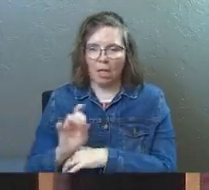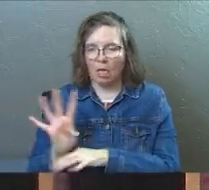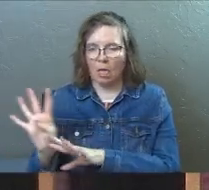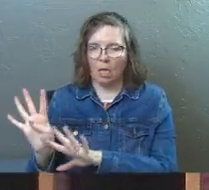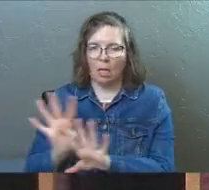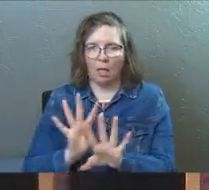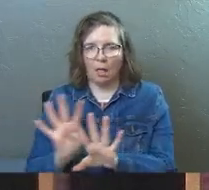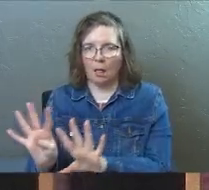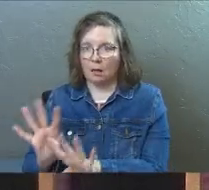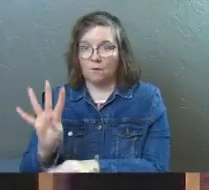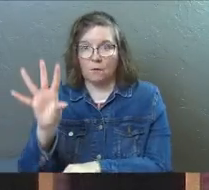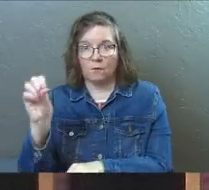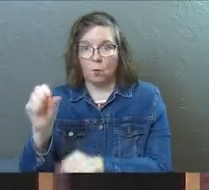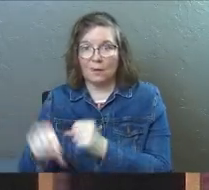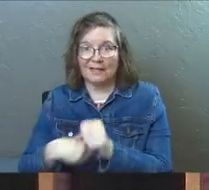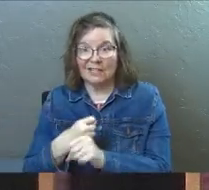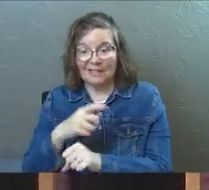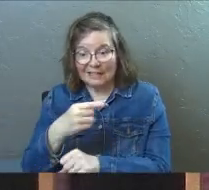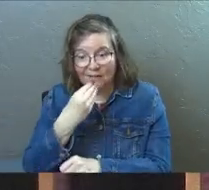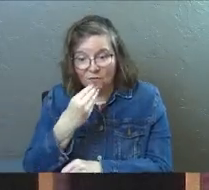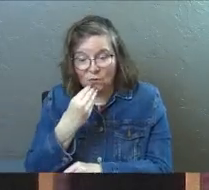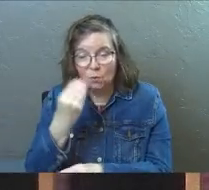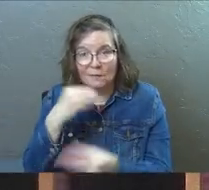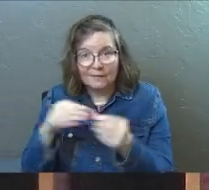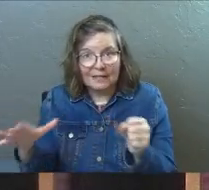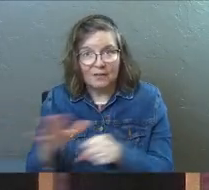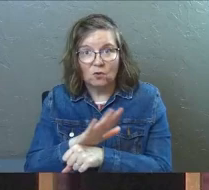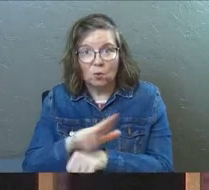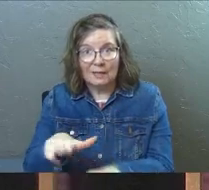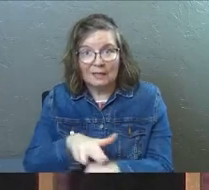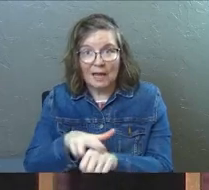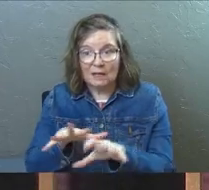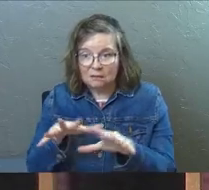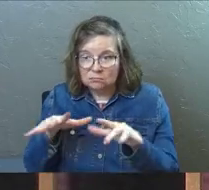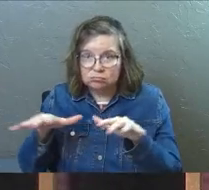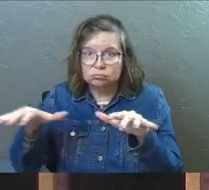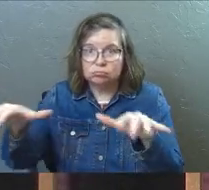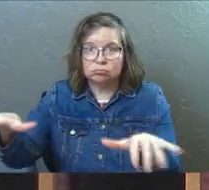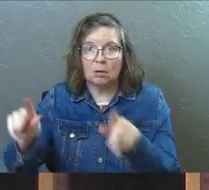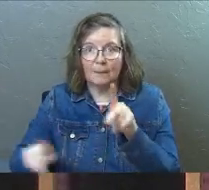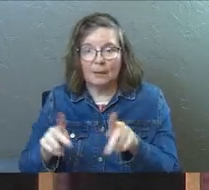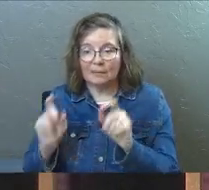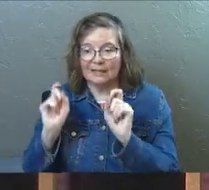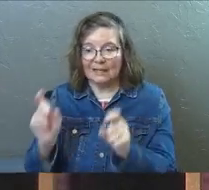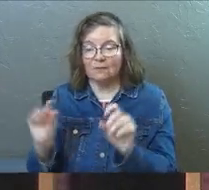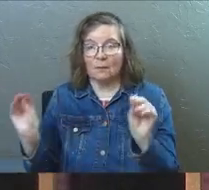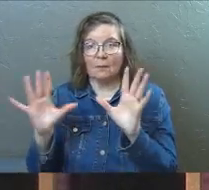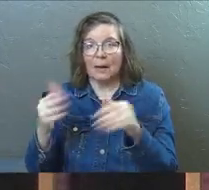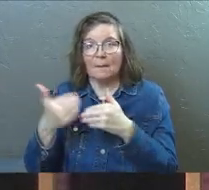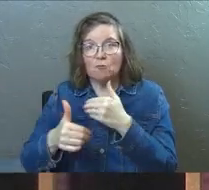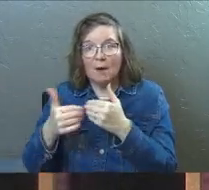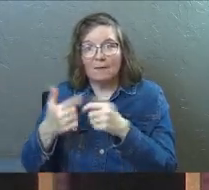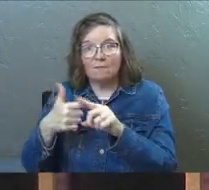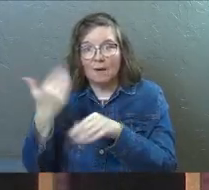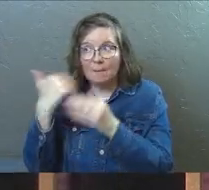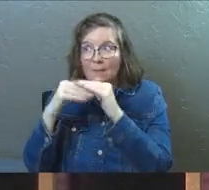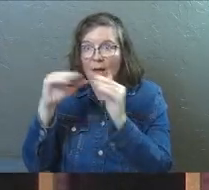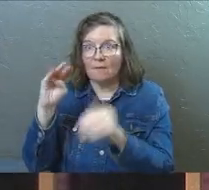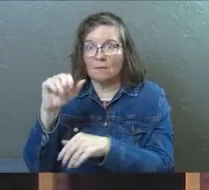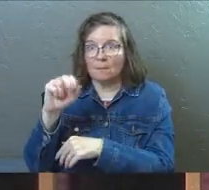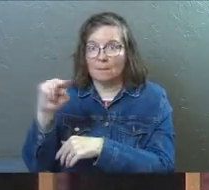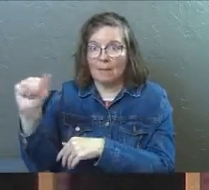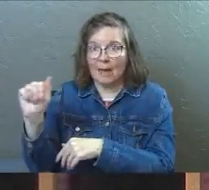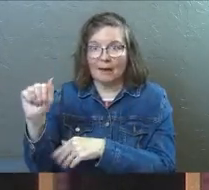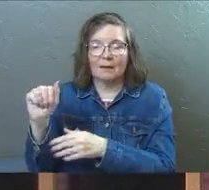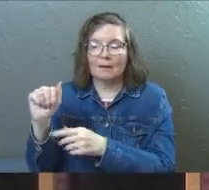40 years and they need food to feed an entire nation of people. And so God gives them this miraculous manna from heaven. And the